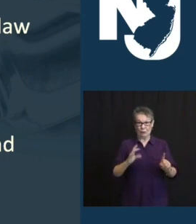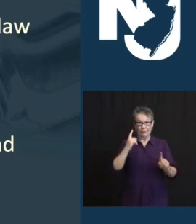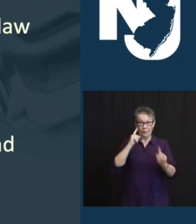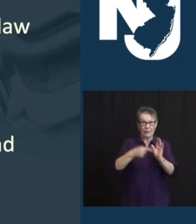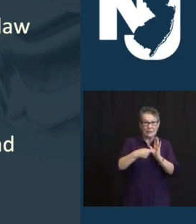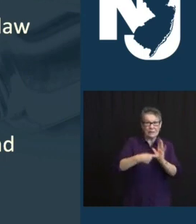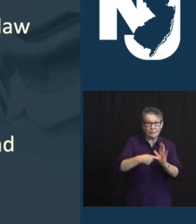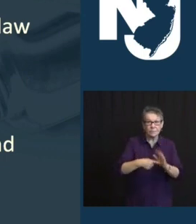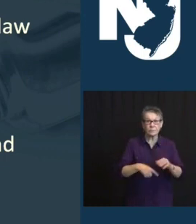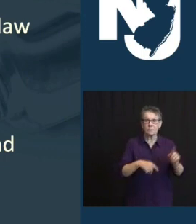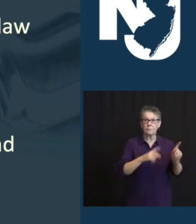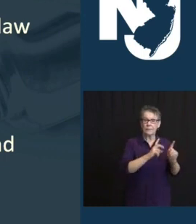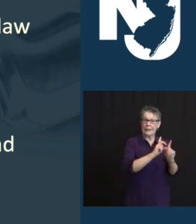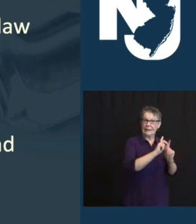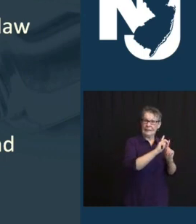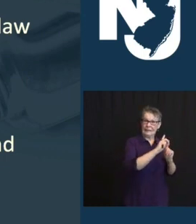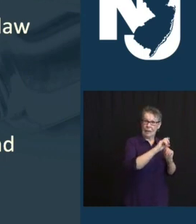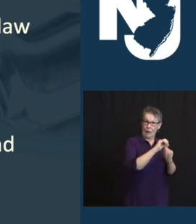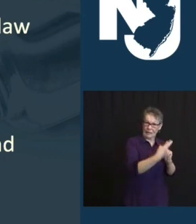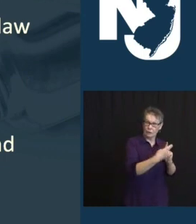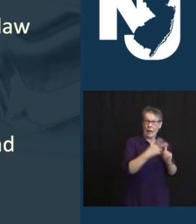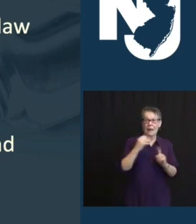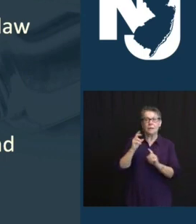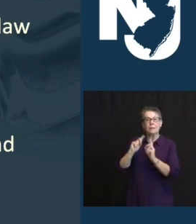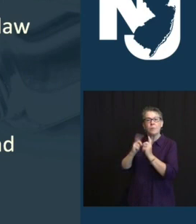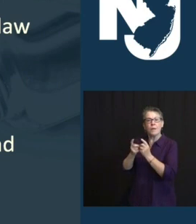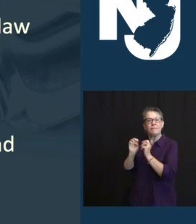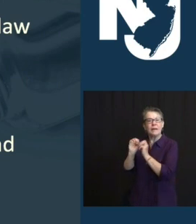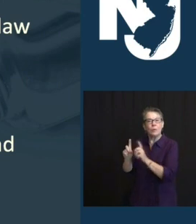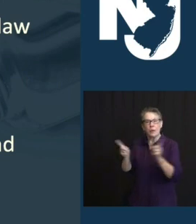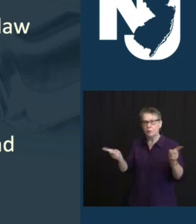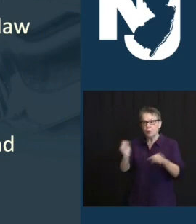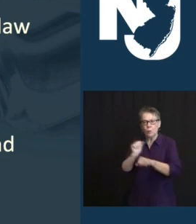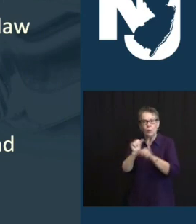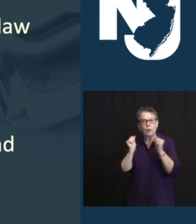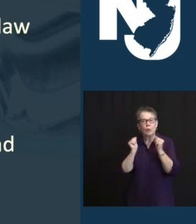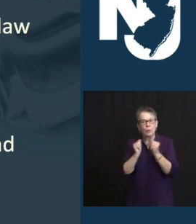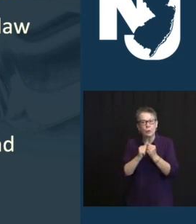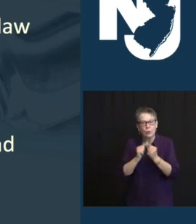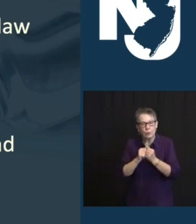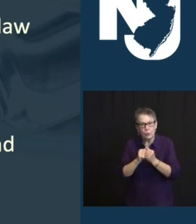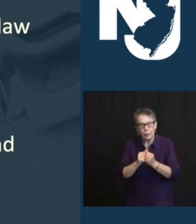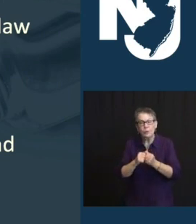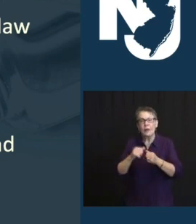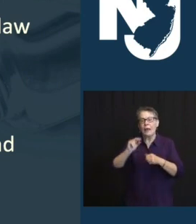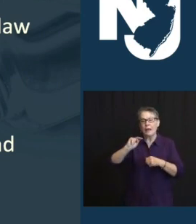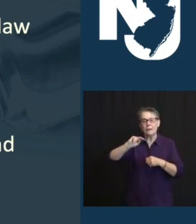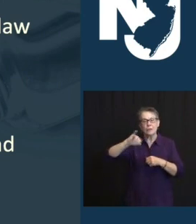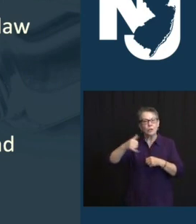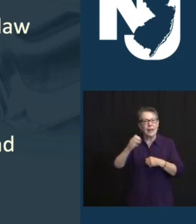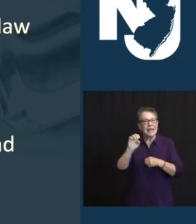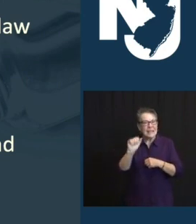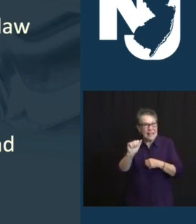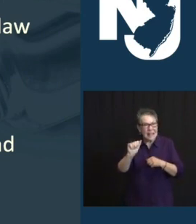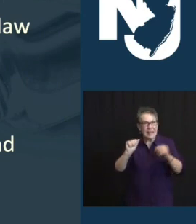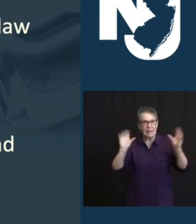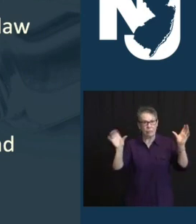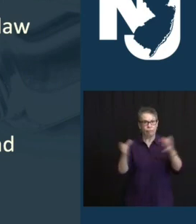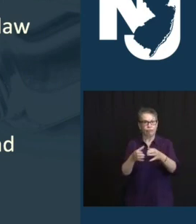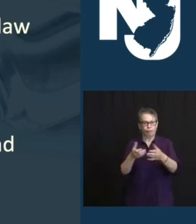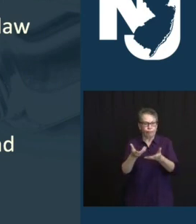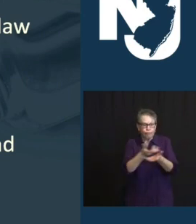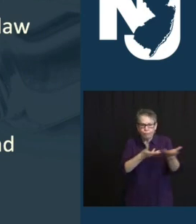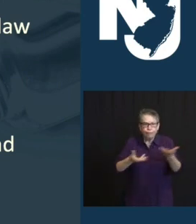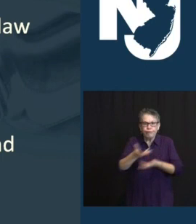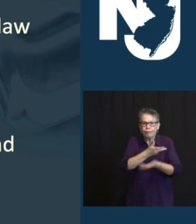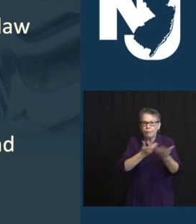OUR PARTNERS AT NJEA, SCHOOL LEADERS, LOCAL EDUCATION STAKEHOLDERS, AND OUR SITES ON